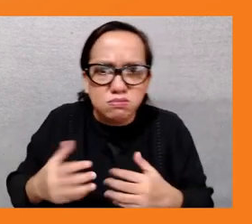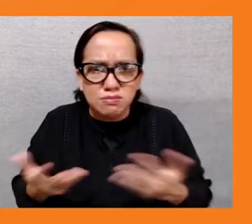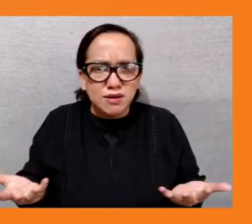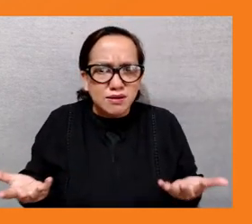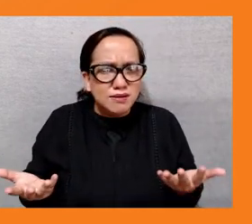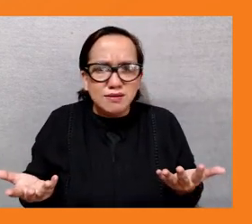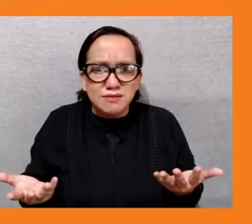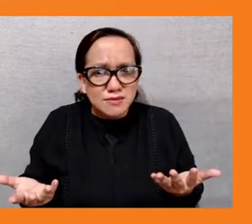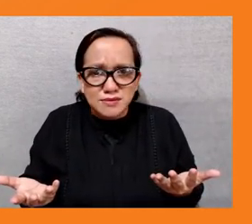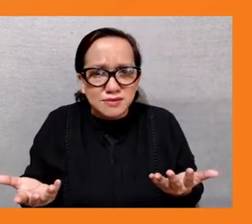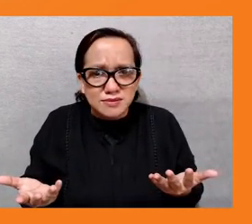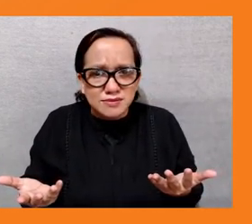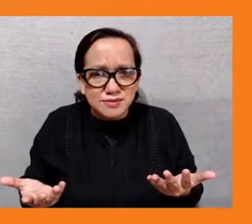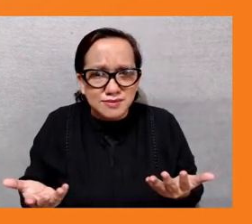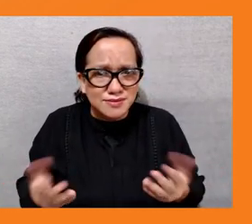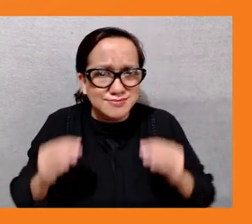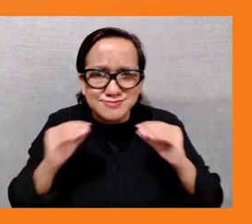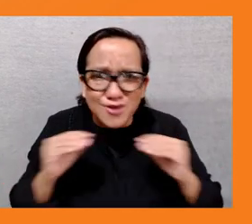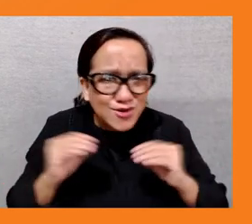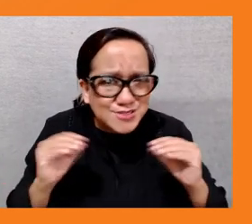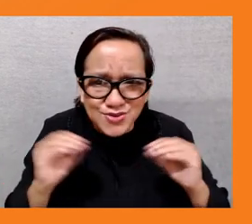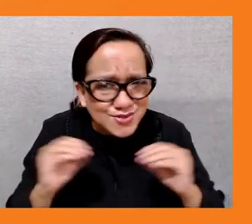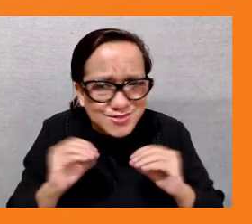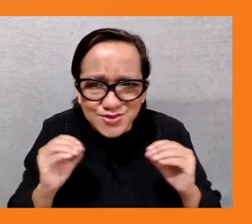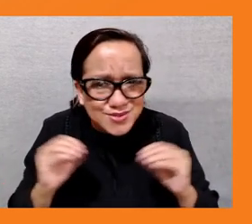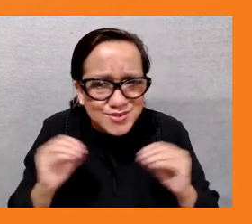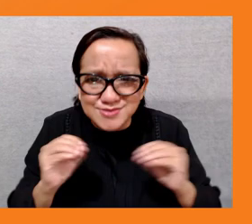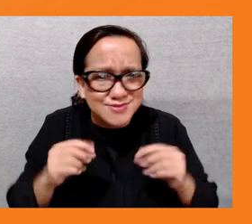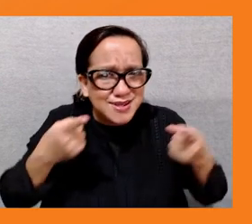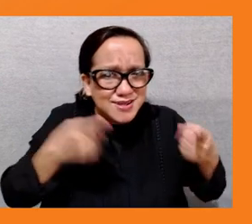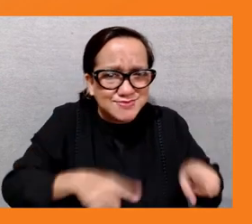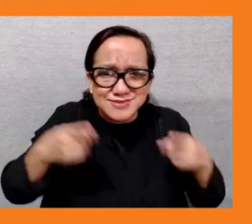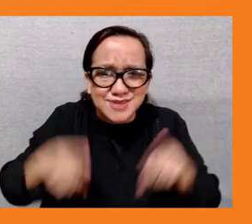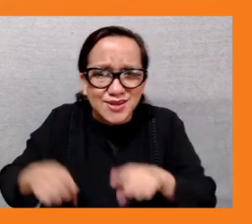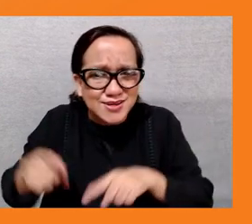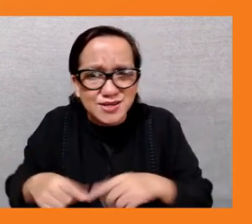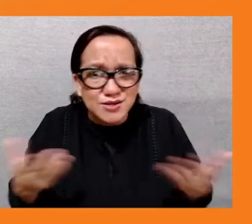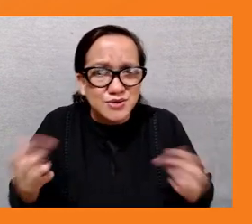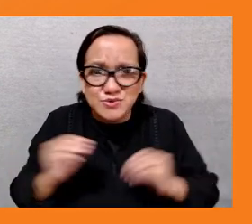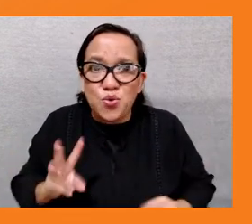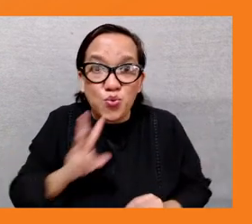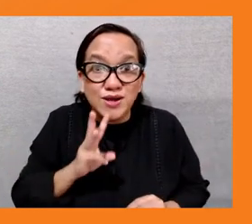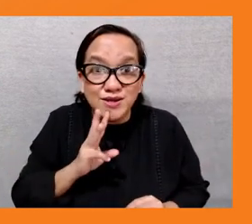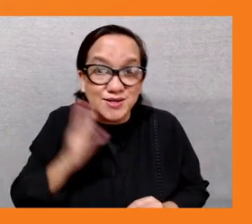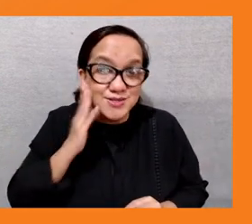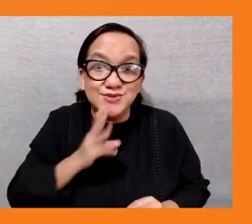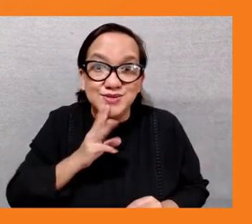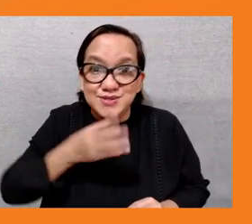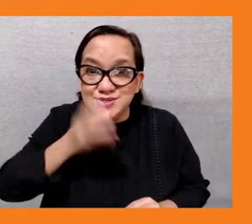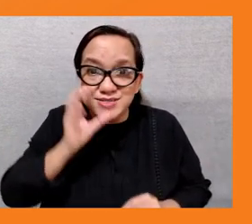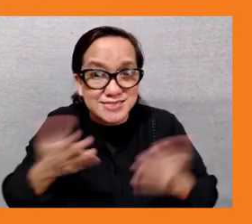to floods and this also have an impact on girls and women because they have no access to manage hygiene needs so